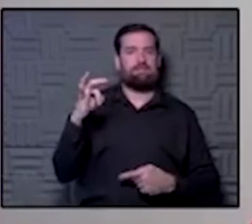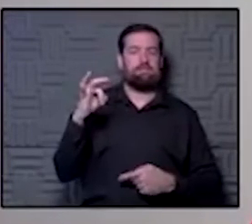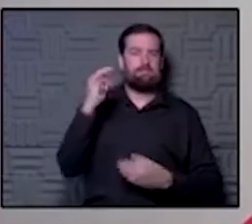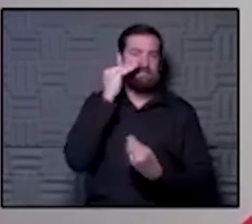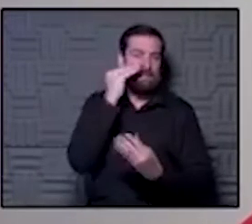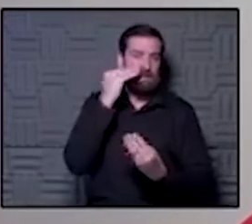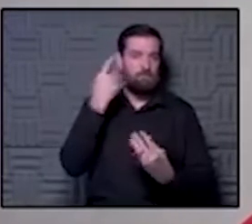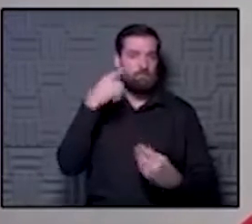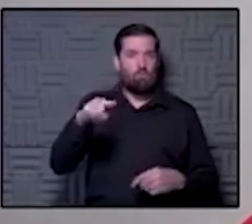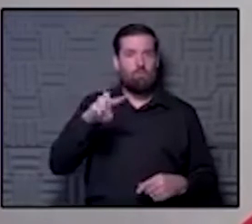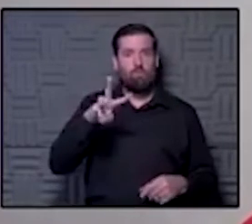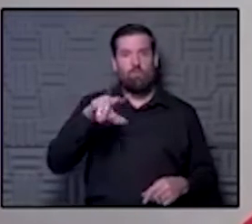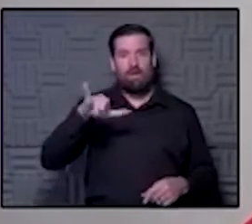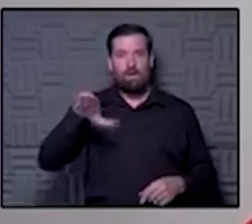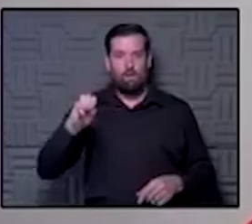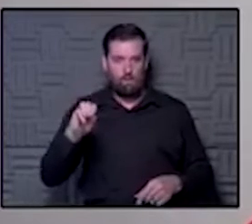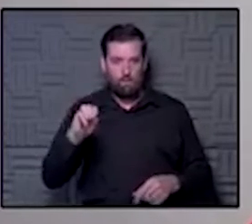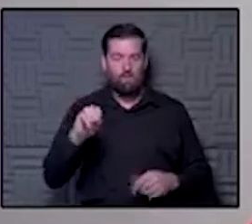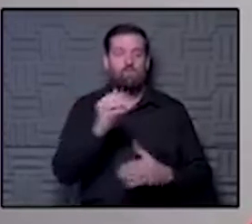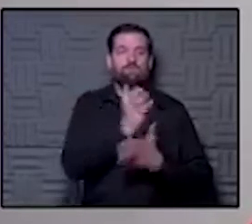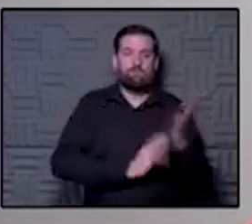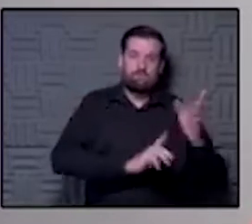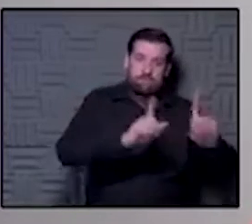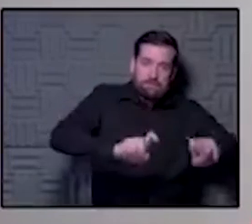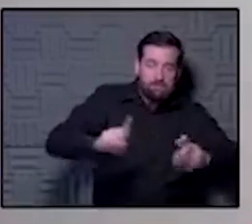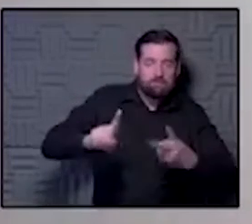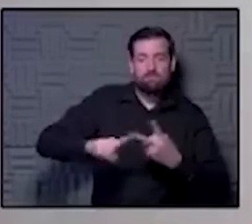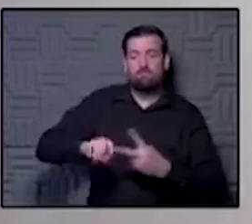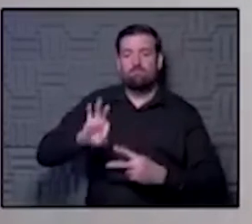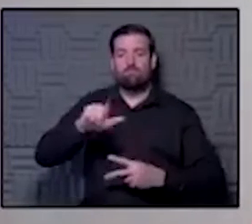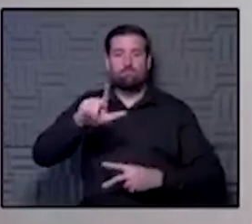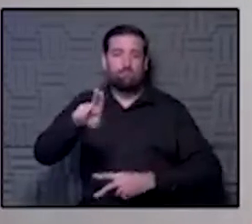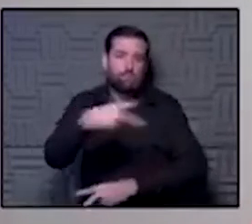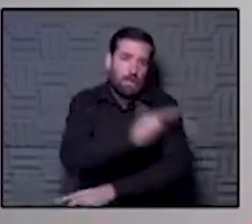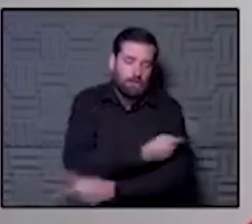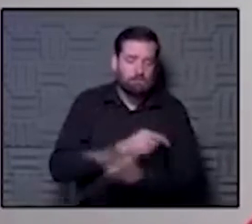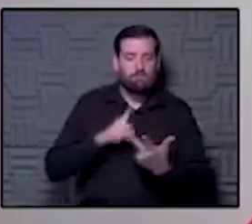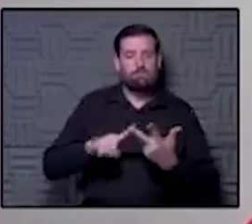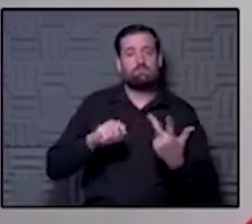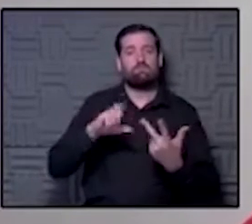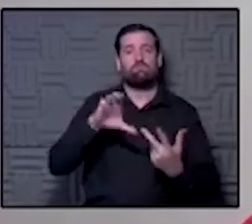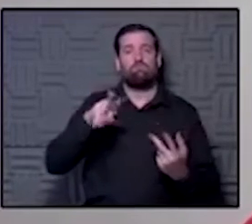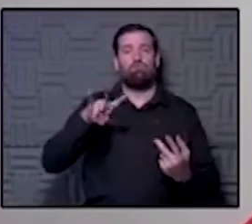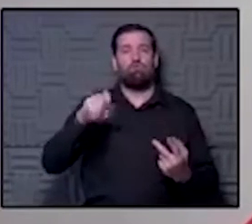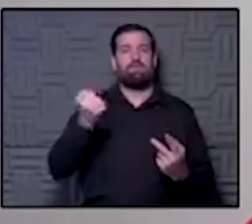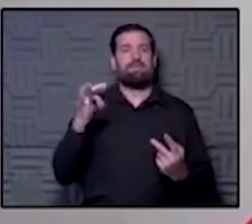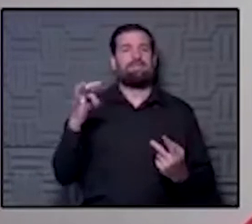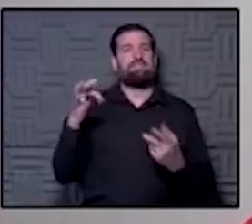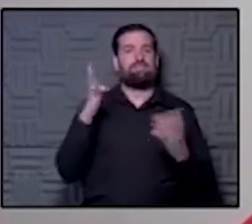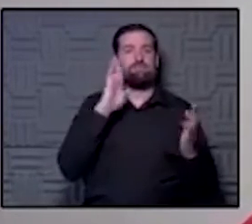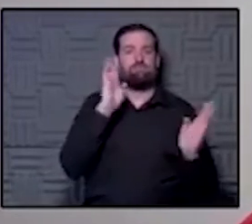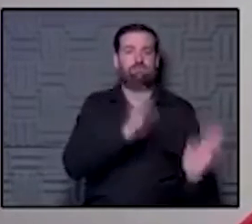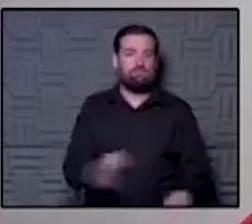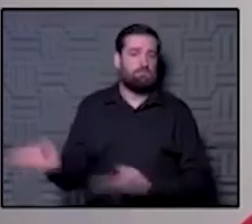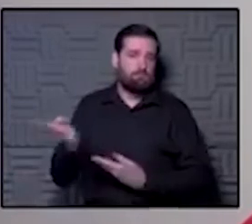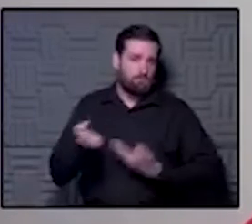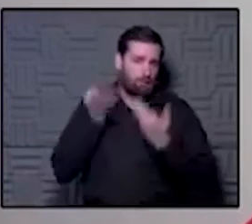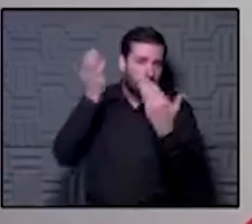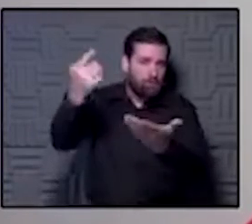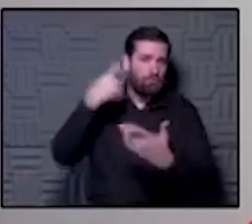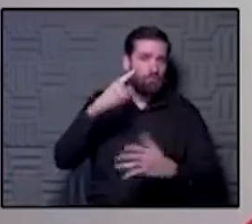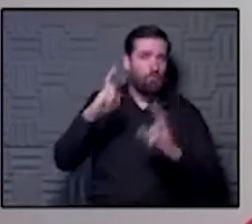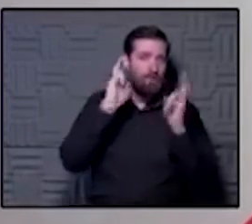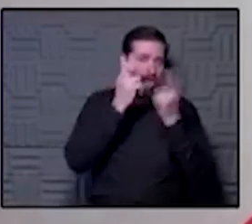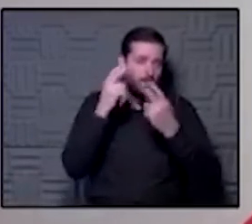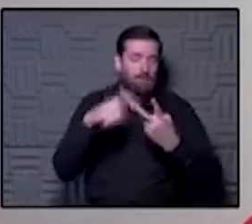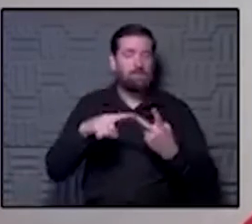some information and updates on testing and flu shots, and some COVID-19 recommendations as you plan your Halloween celebrations and voting.